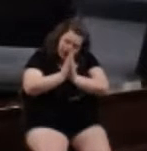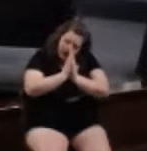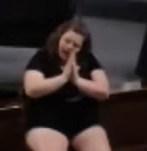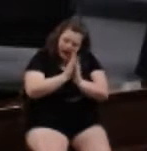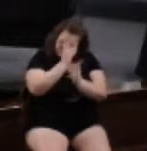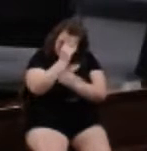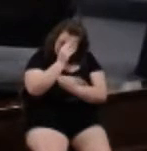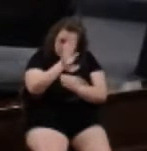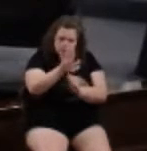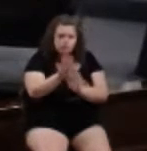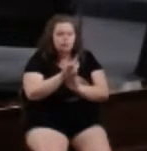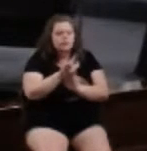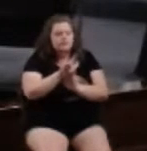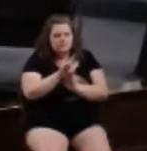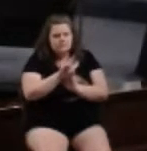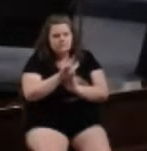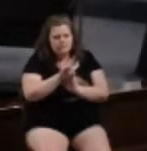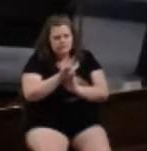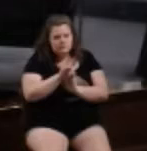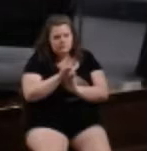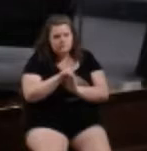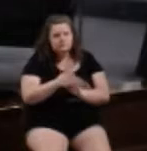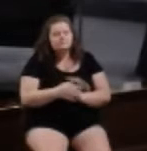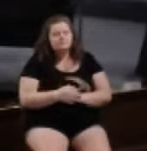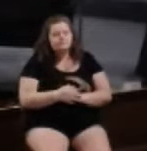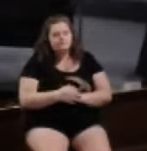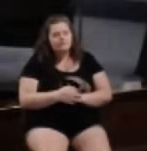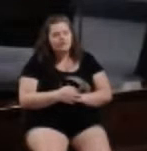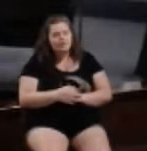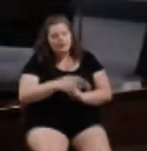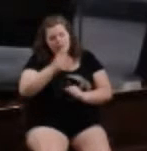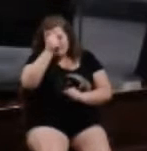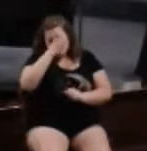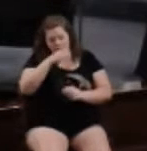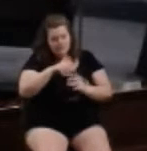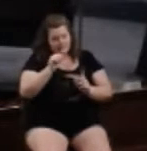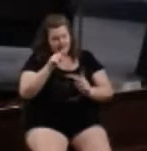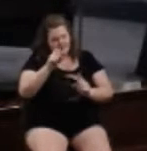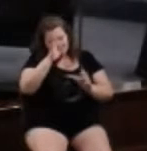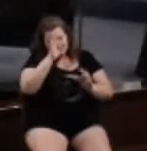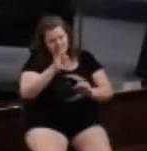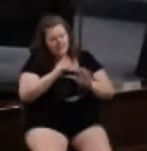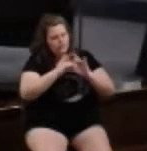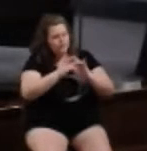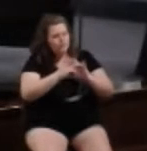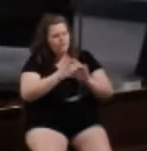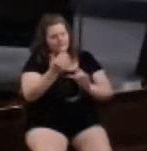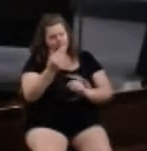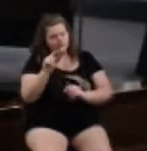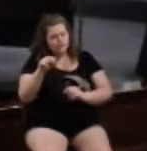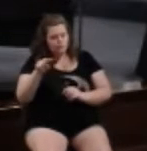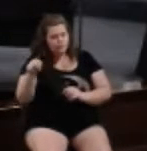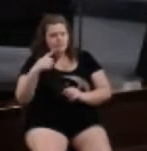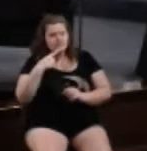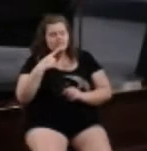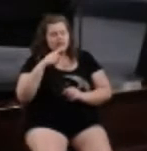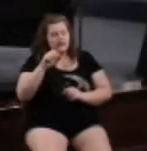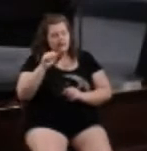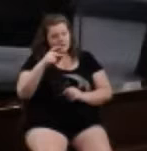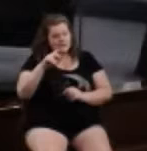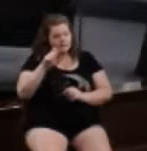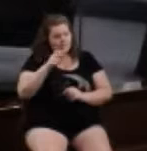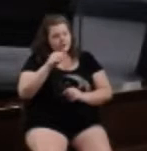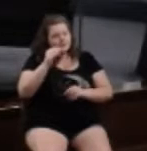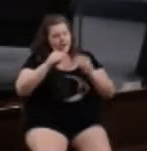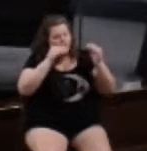choice. The followers in Acts decided on unity. In 1522, it says the apostles and elders and the